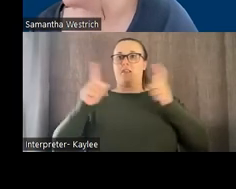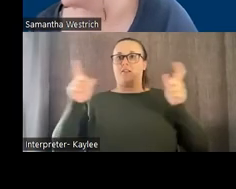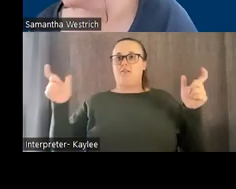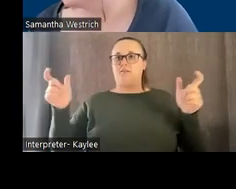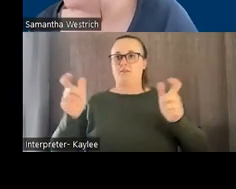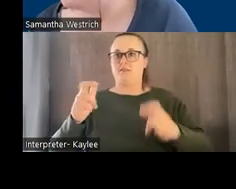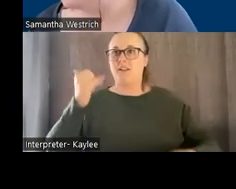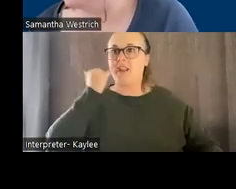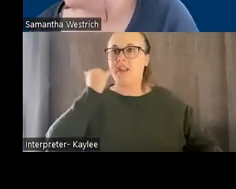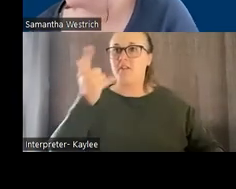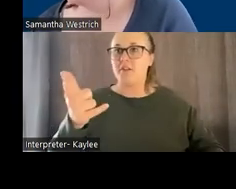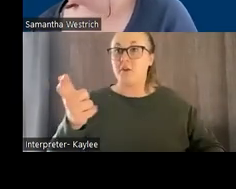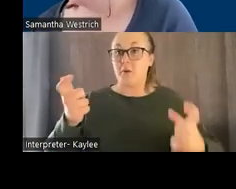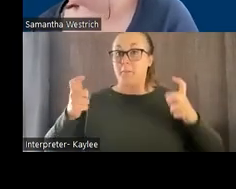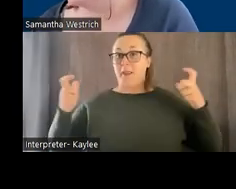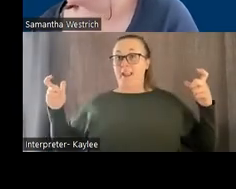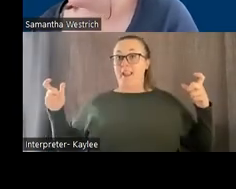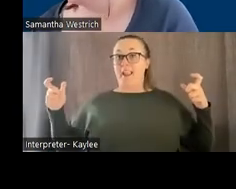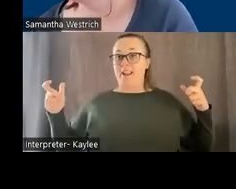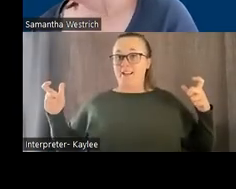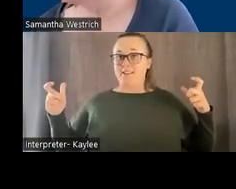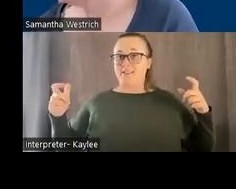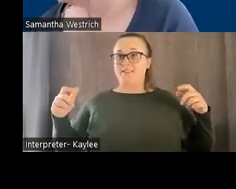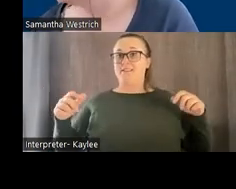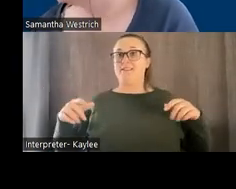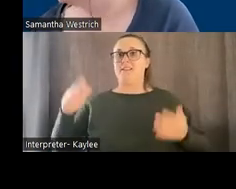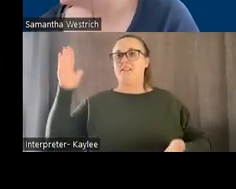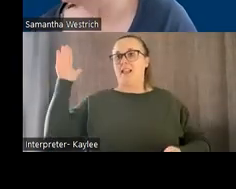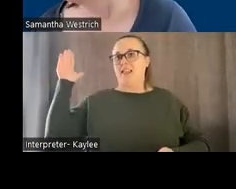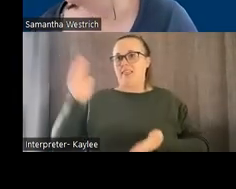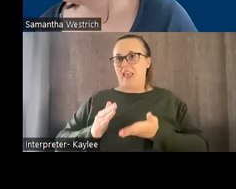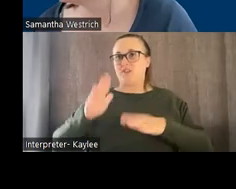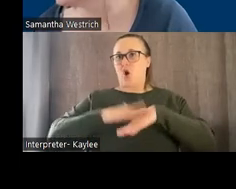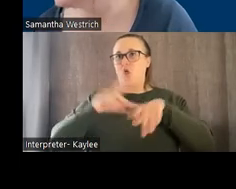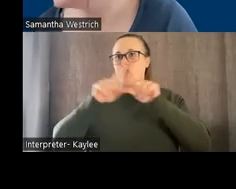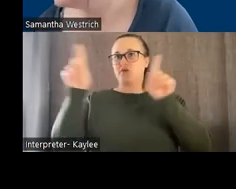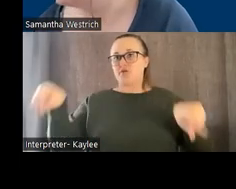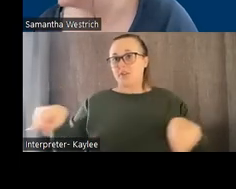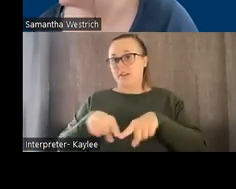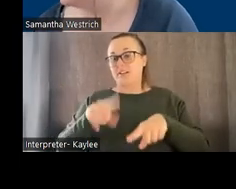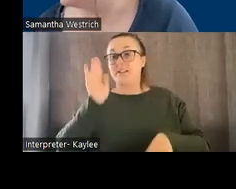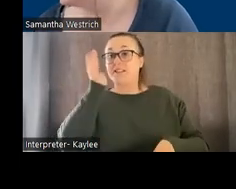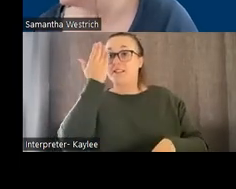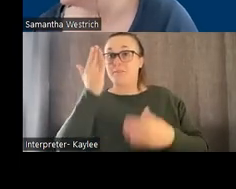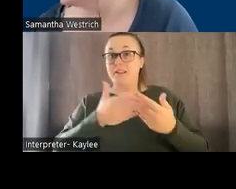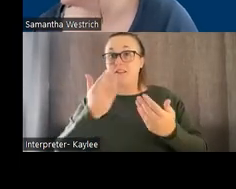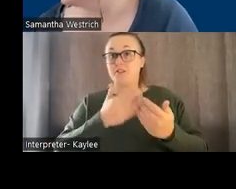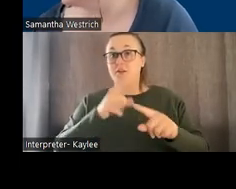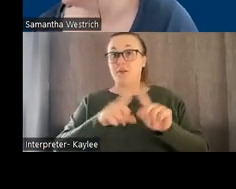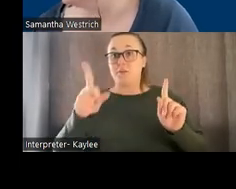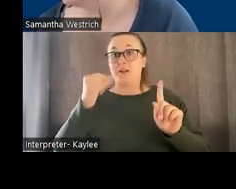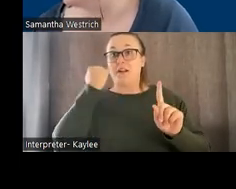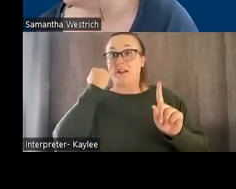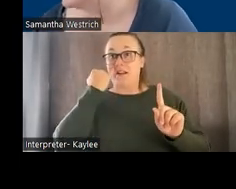the buttons are a lot bigger and there's a lot less on the screen, which may seem easier, but if the person starts